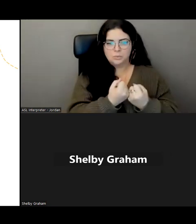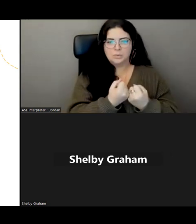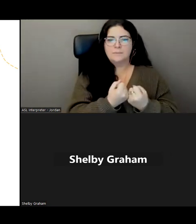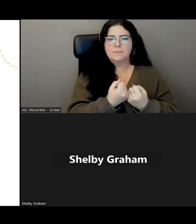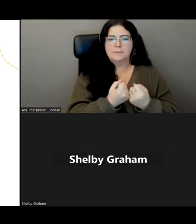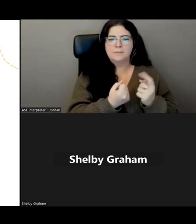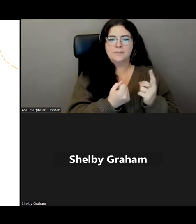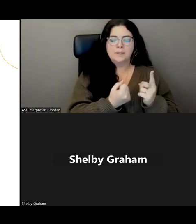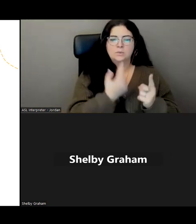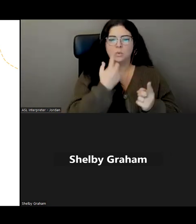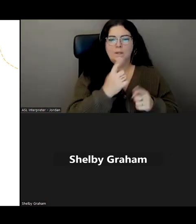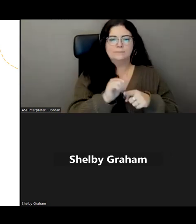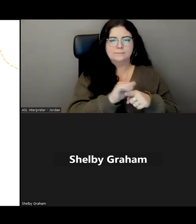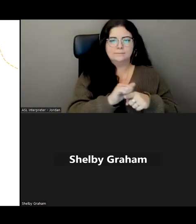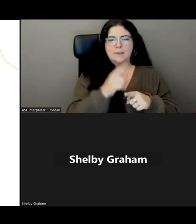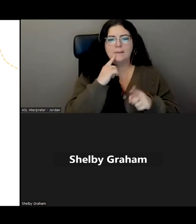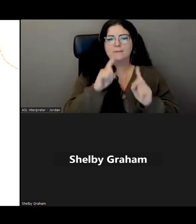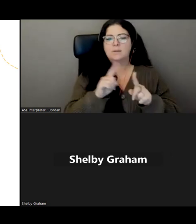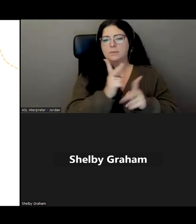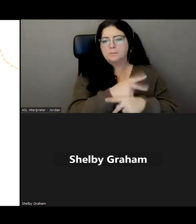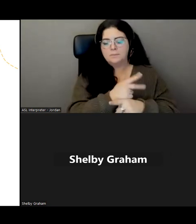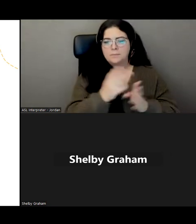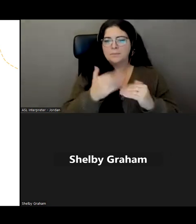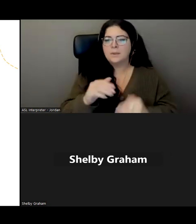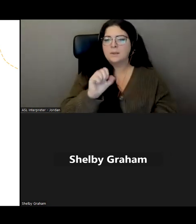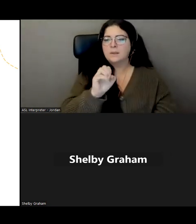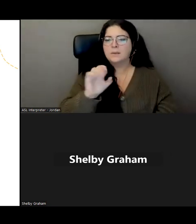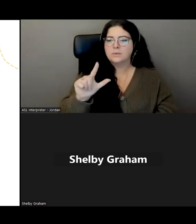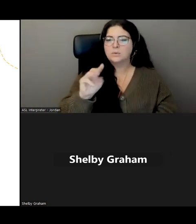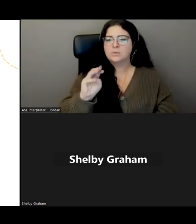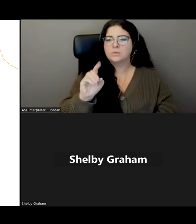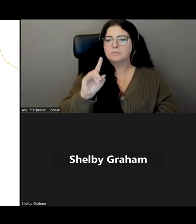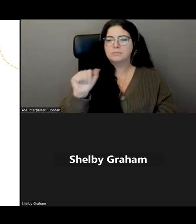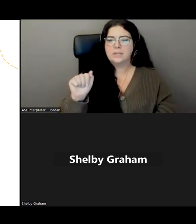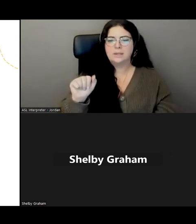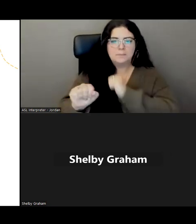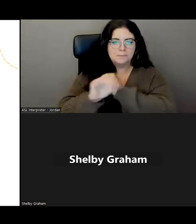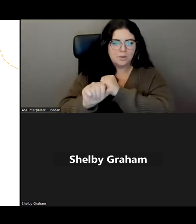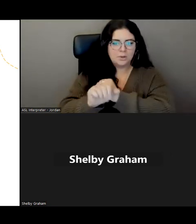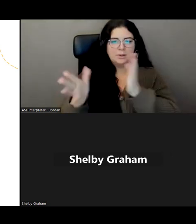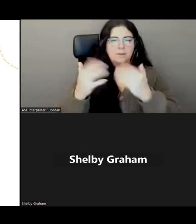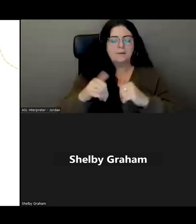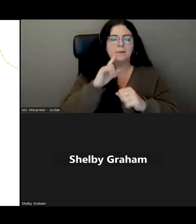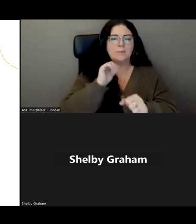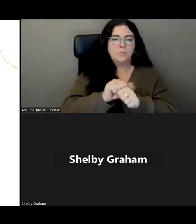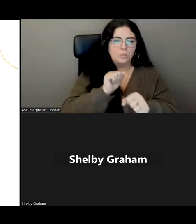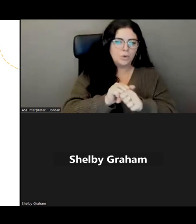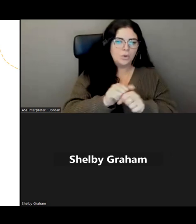workshops and productivity, social media, marketing, employment, organization essentials. So,